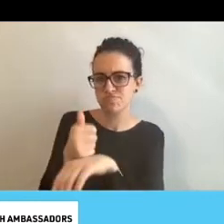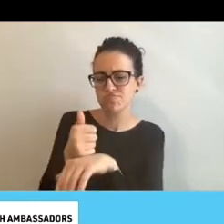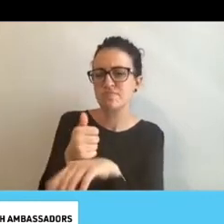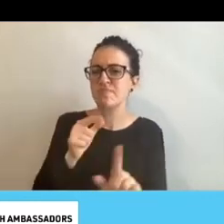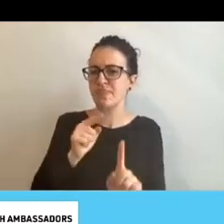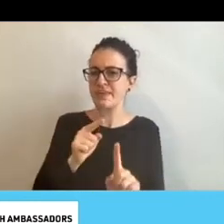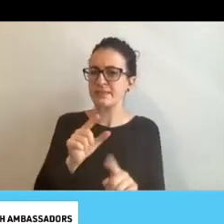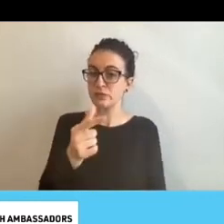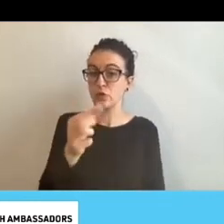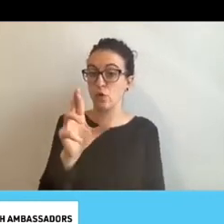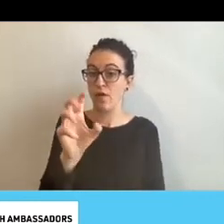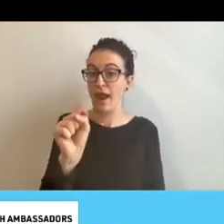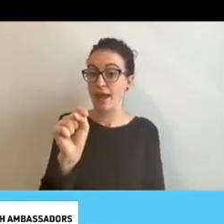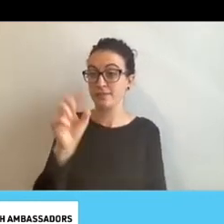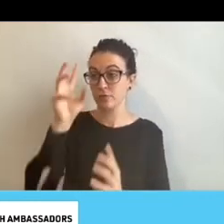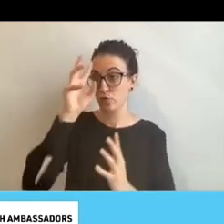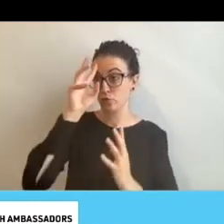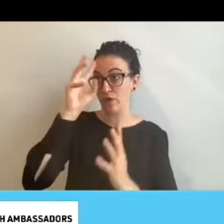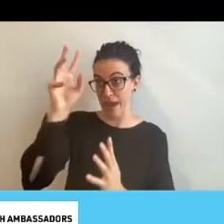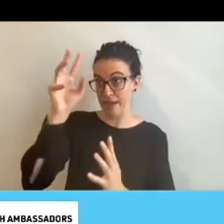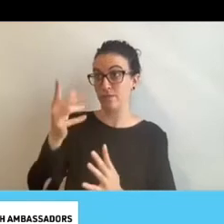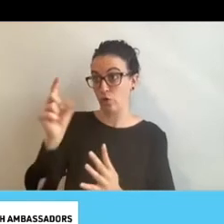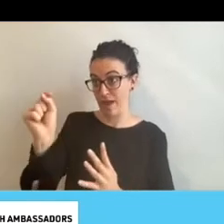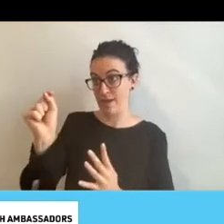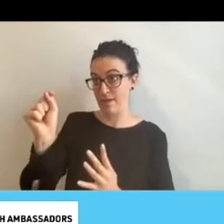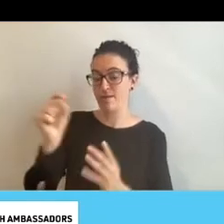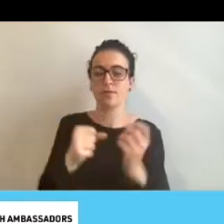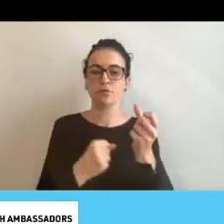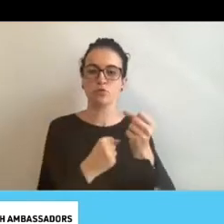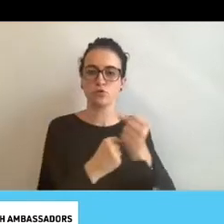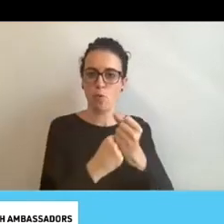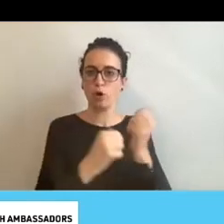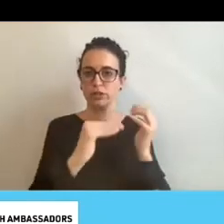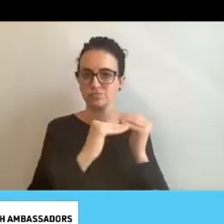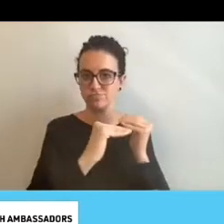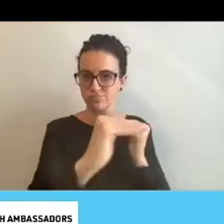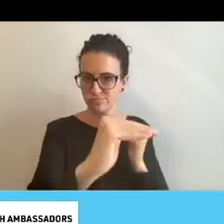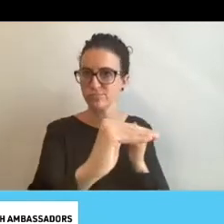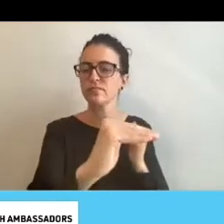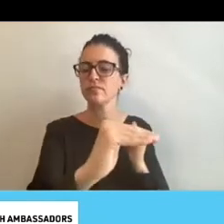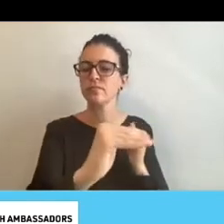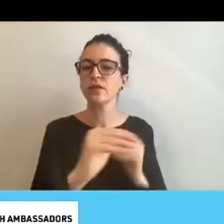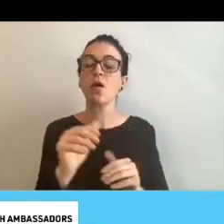and everybody who helped all of us,